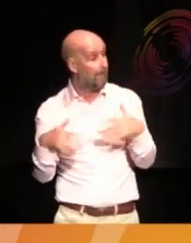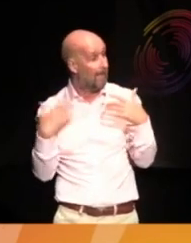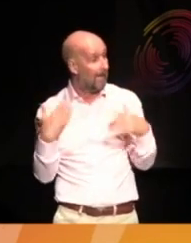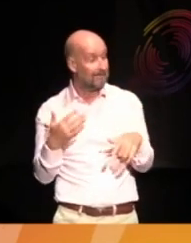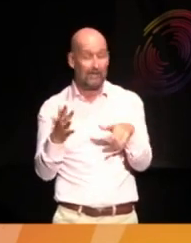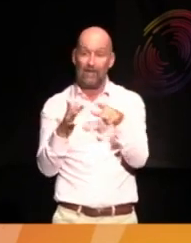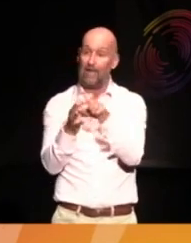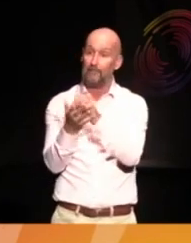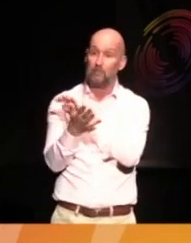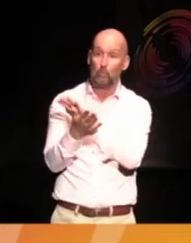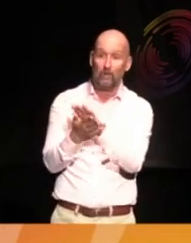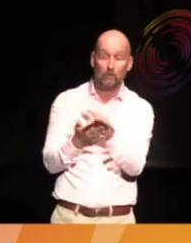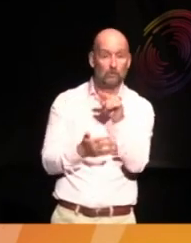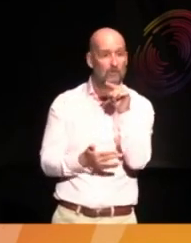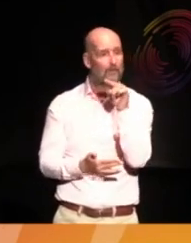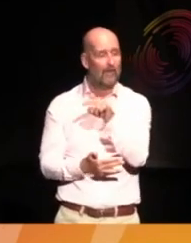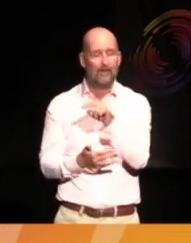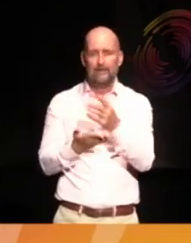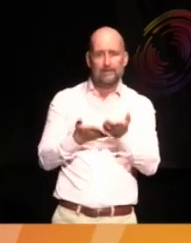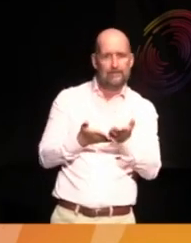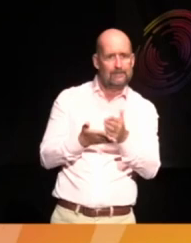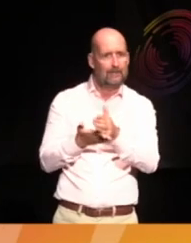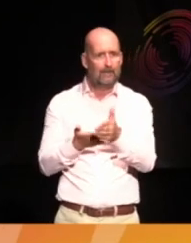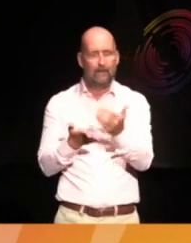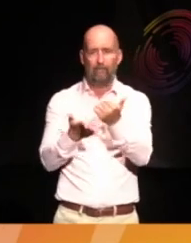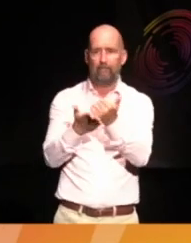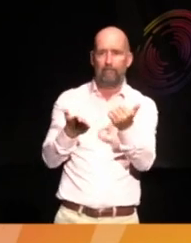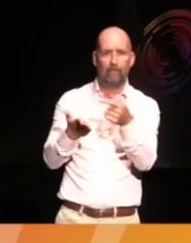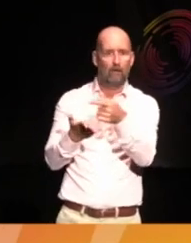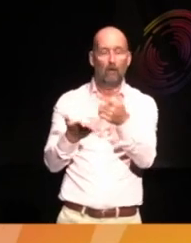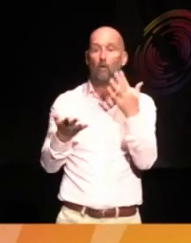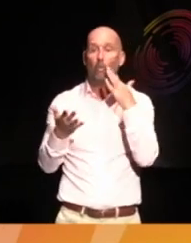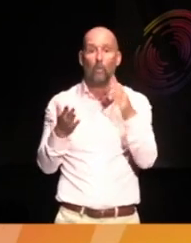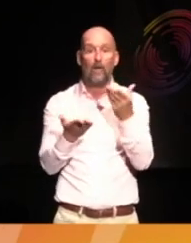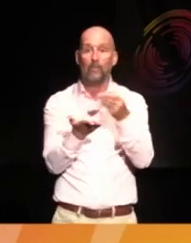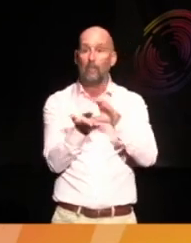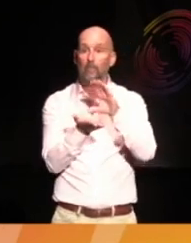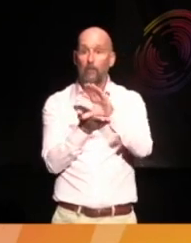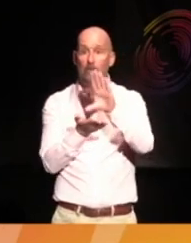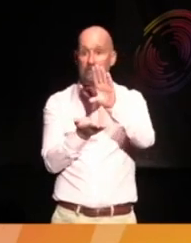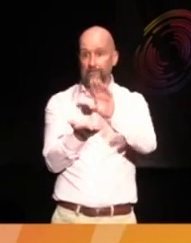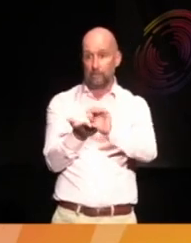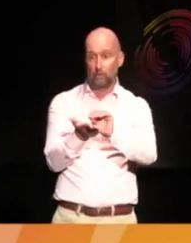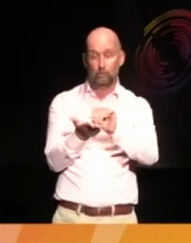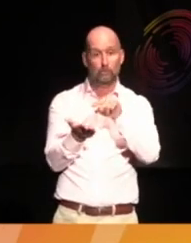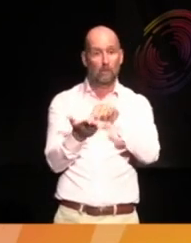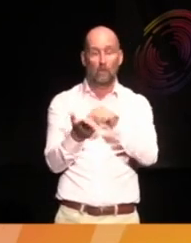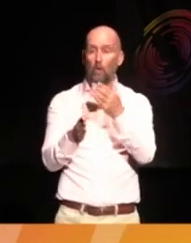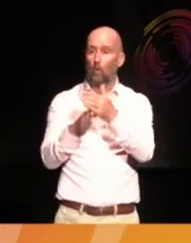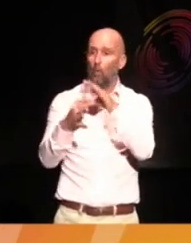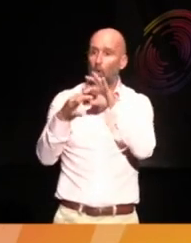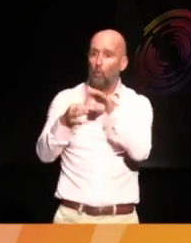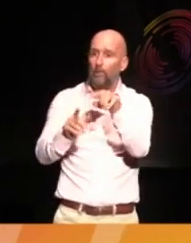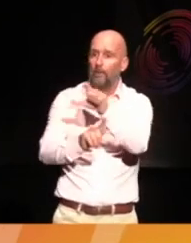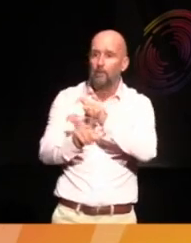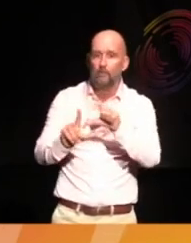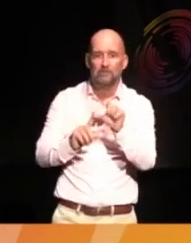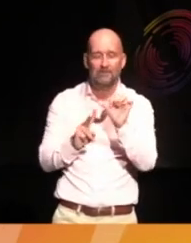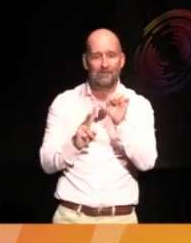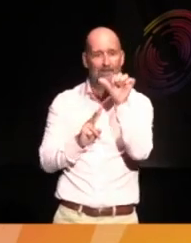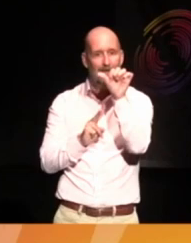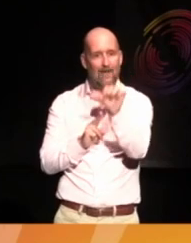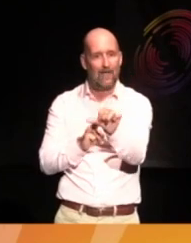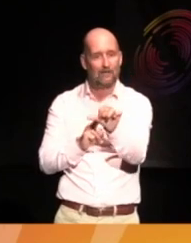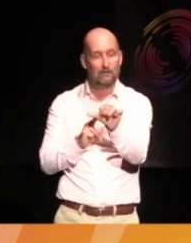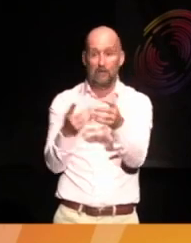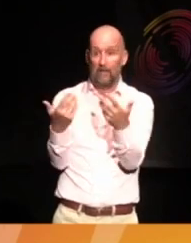Actually, they're grappling with the, this is brilliant, but when the money's gone and the work with those communities have gone, what then? What,